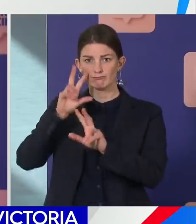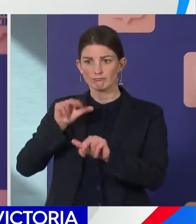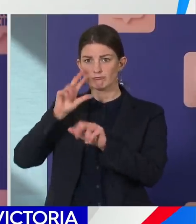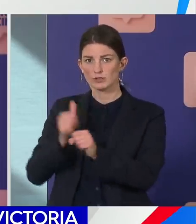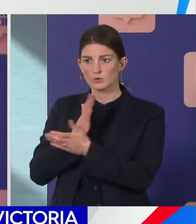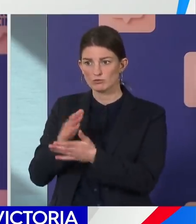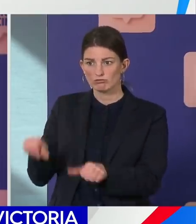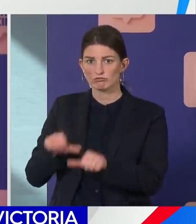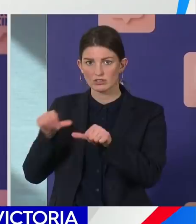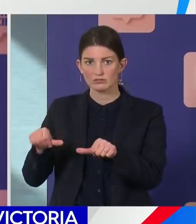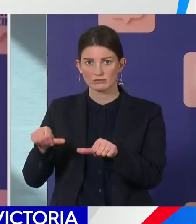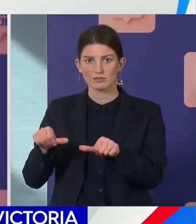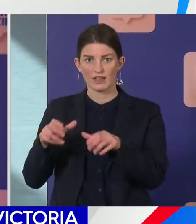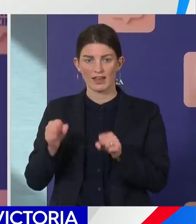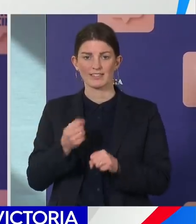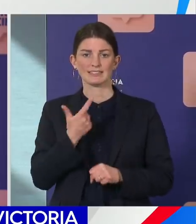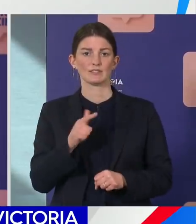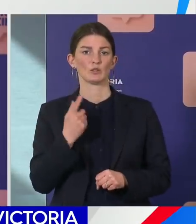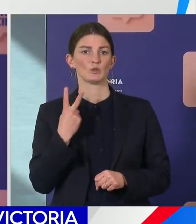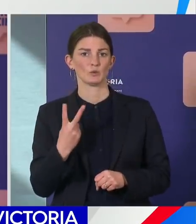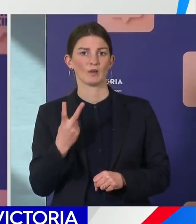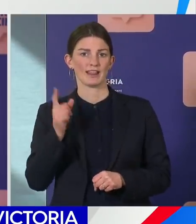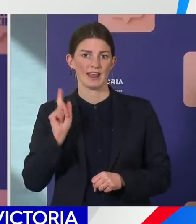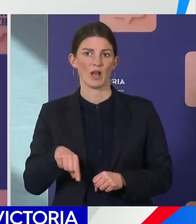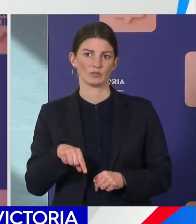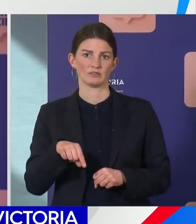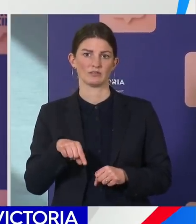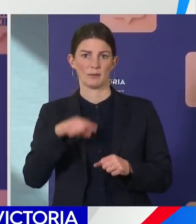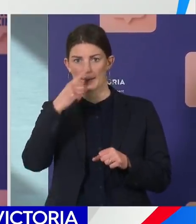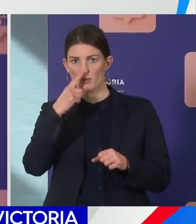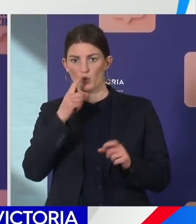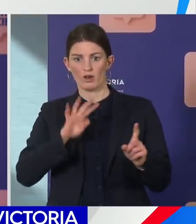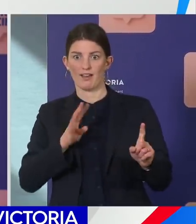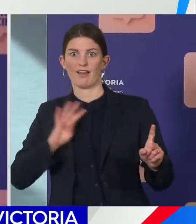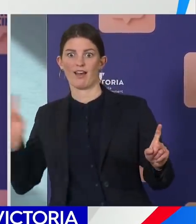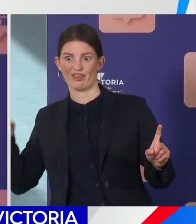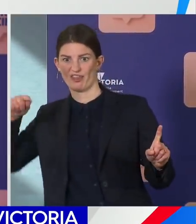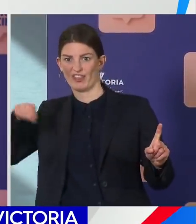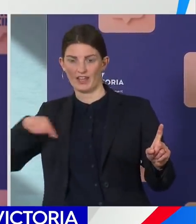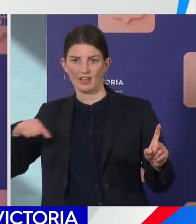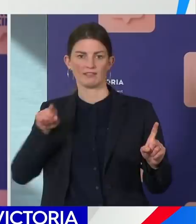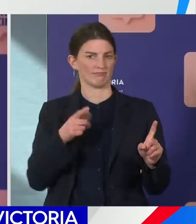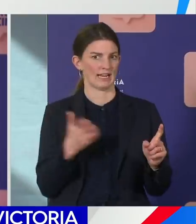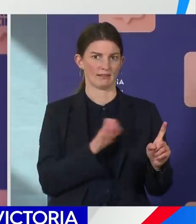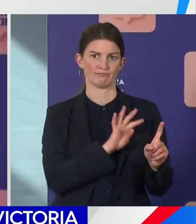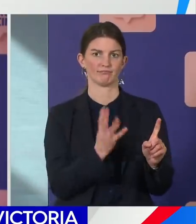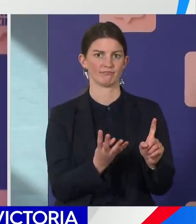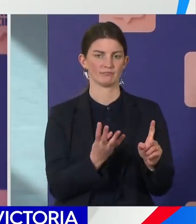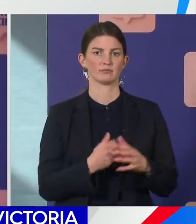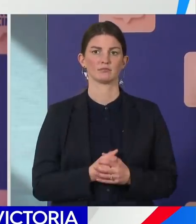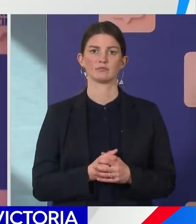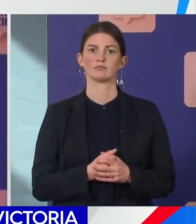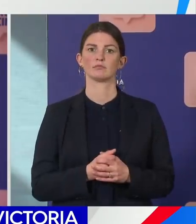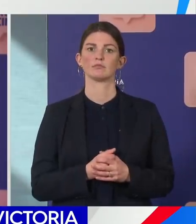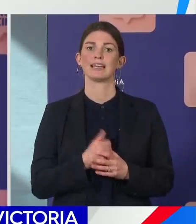and 17,230 secondary close contacts. In terms of the 64 cases today, seven of those are associated